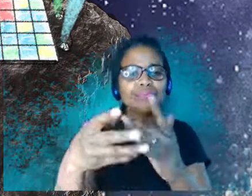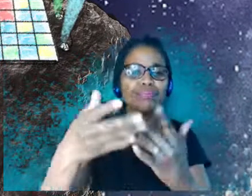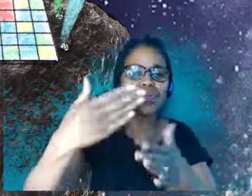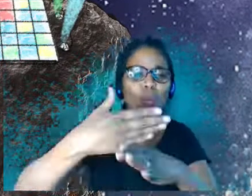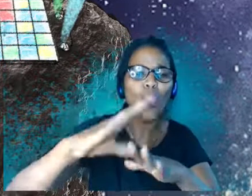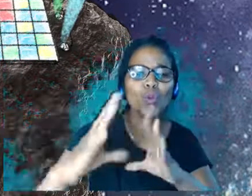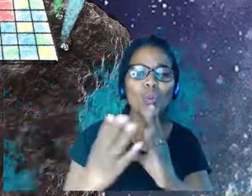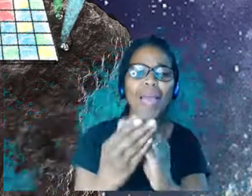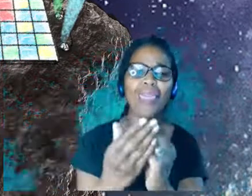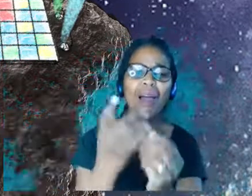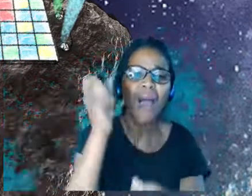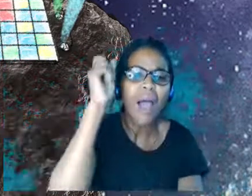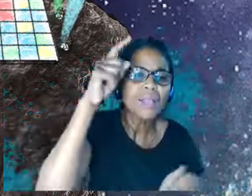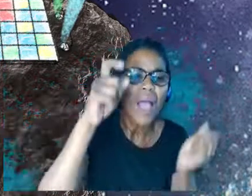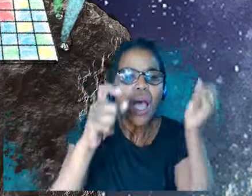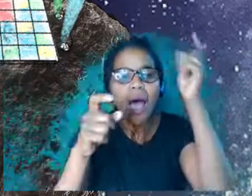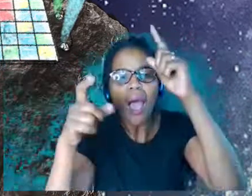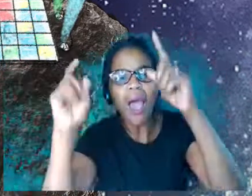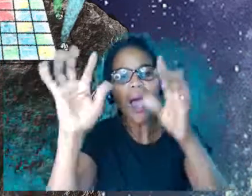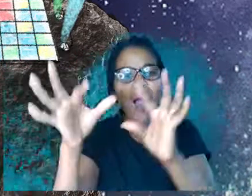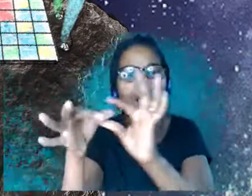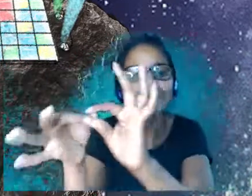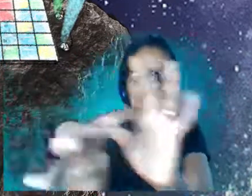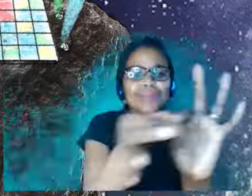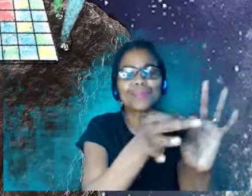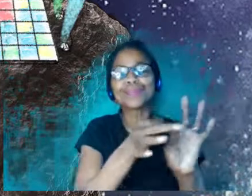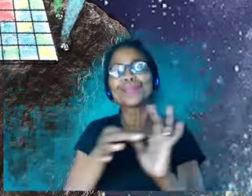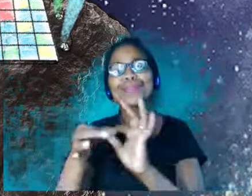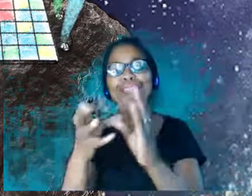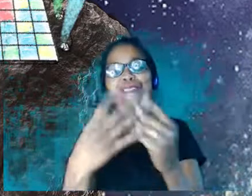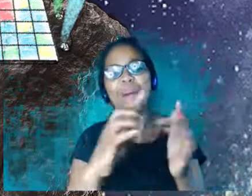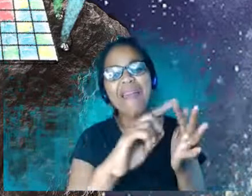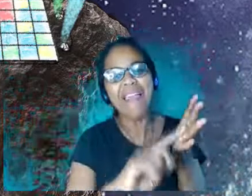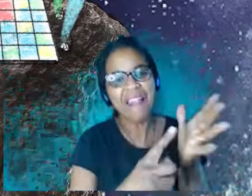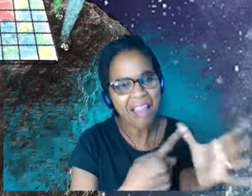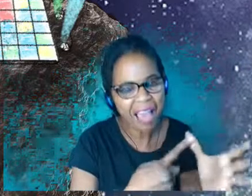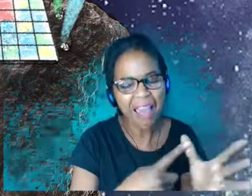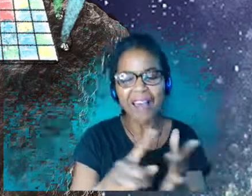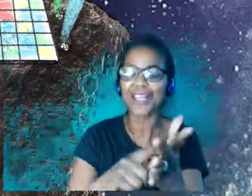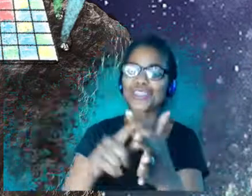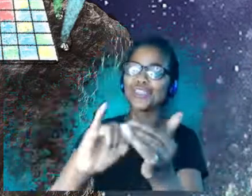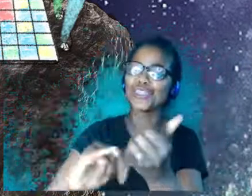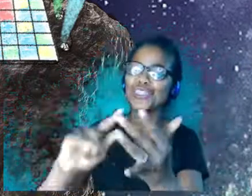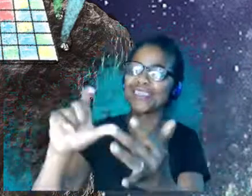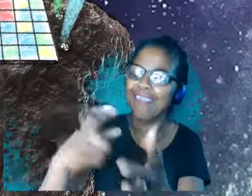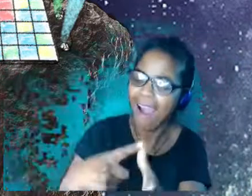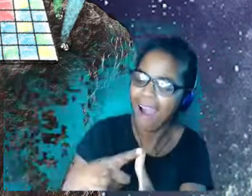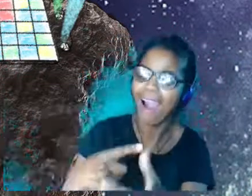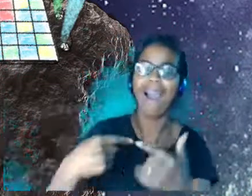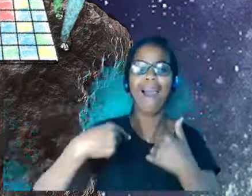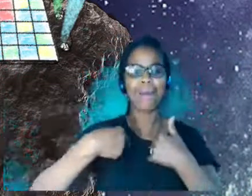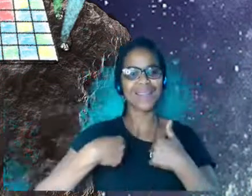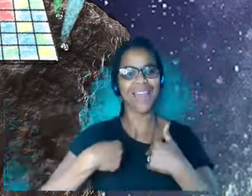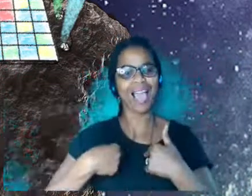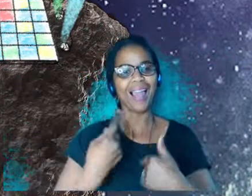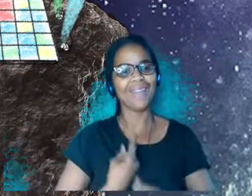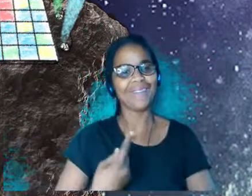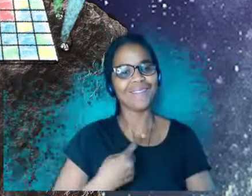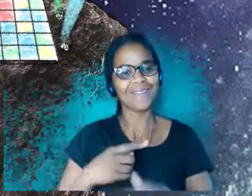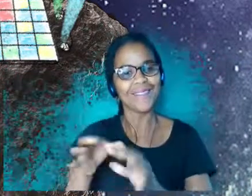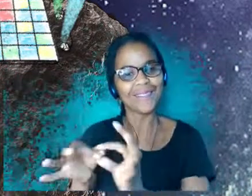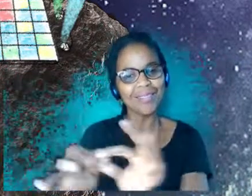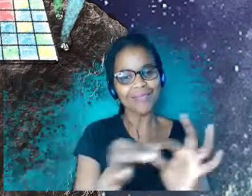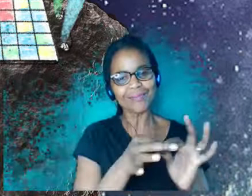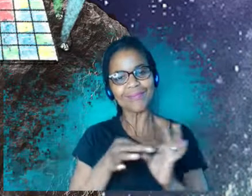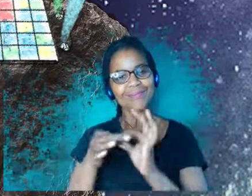ideas from from all sides, from Ella to Jessica to myself. But, yeah, I would say I